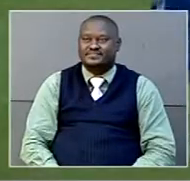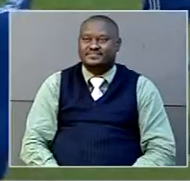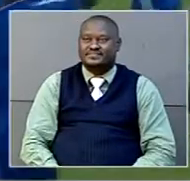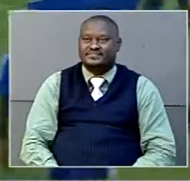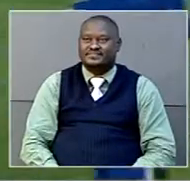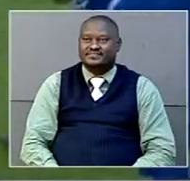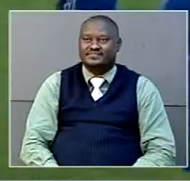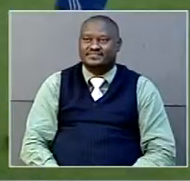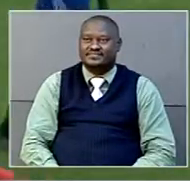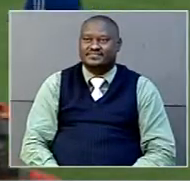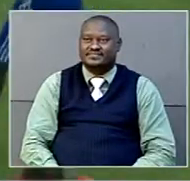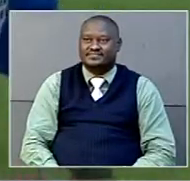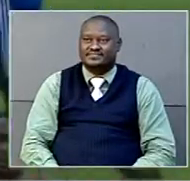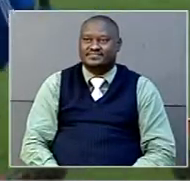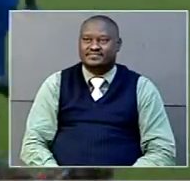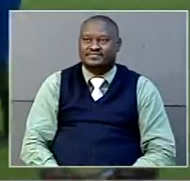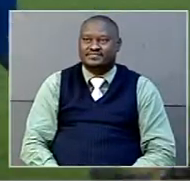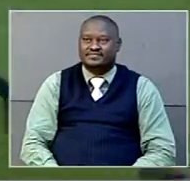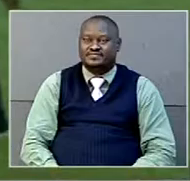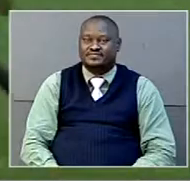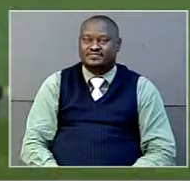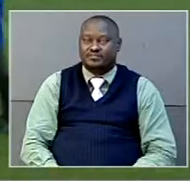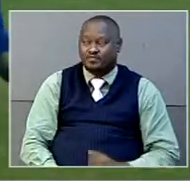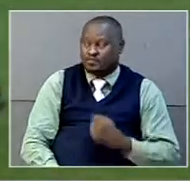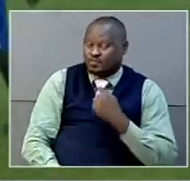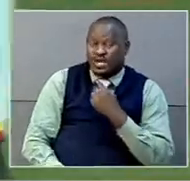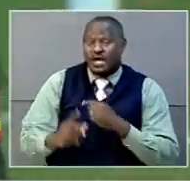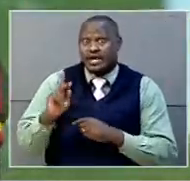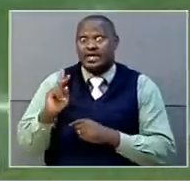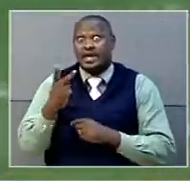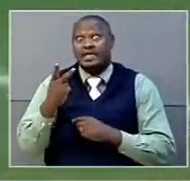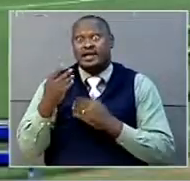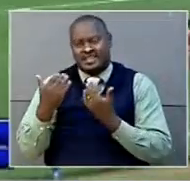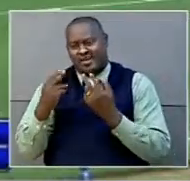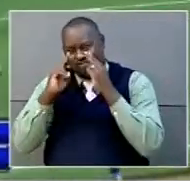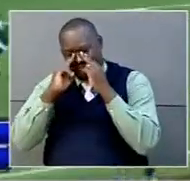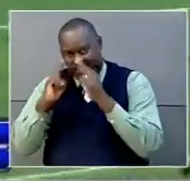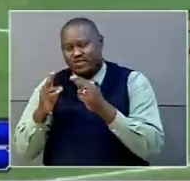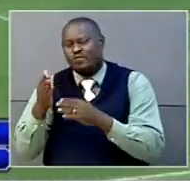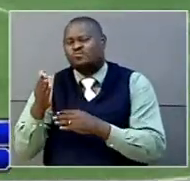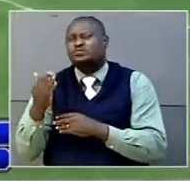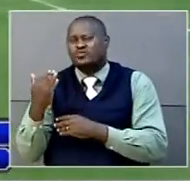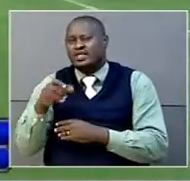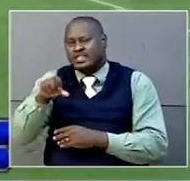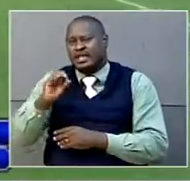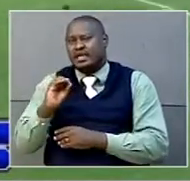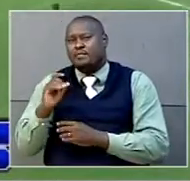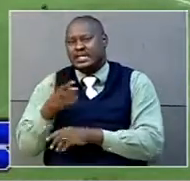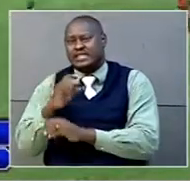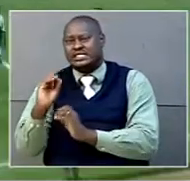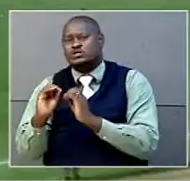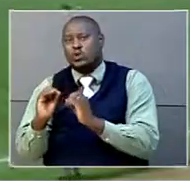Our Yvonne Chinayanji Extra Time goal saw Kenya cruise to the final after having a barren 90-minute encounter against